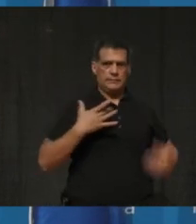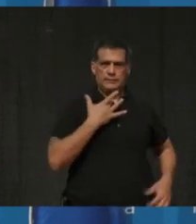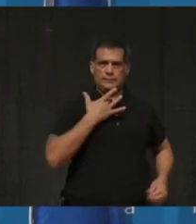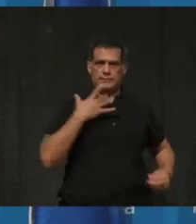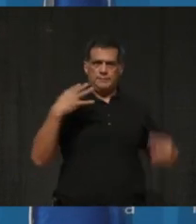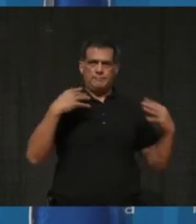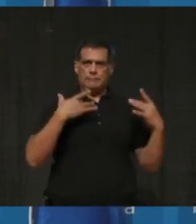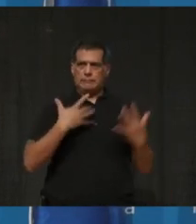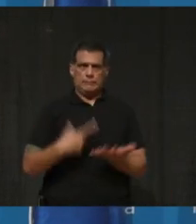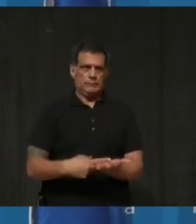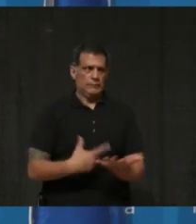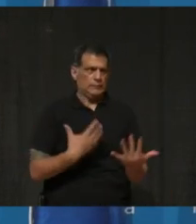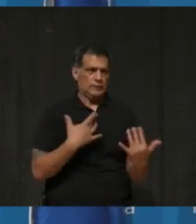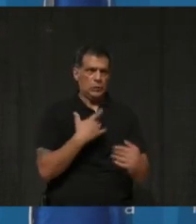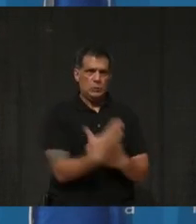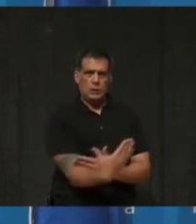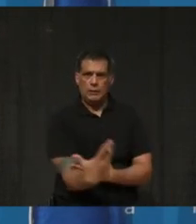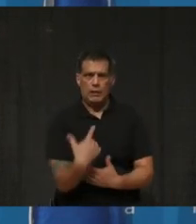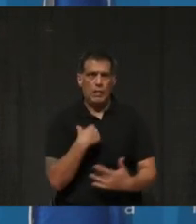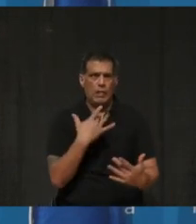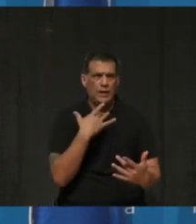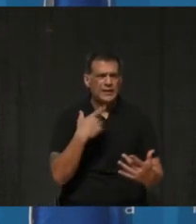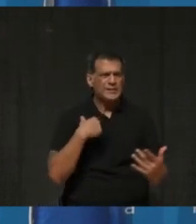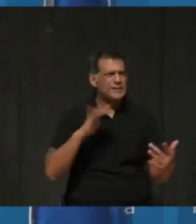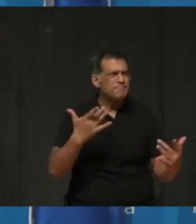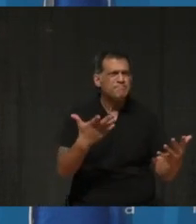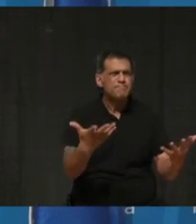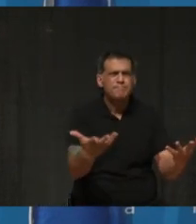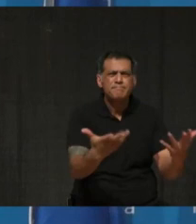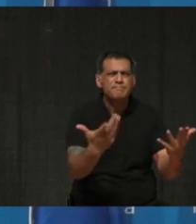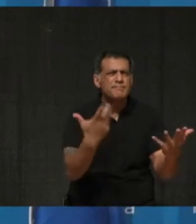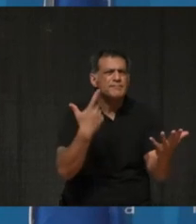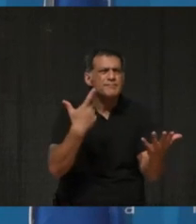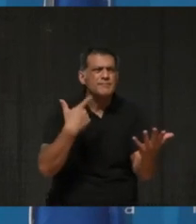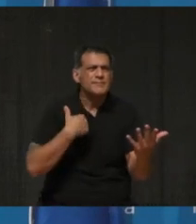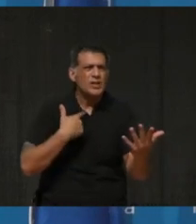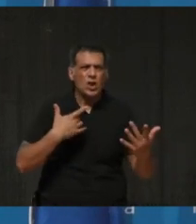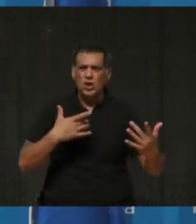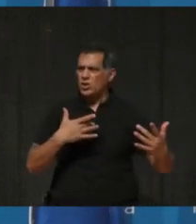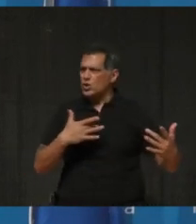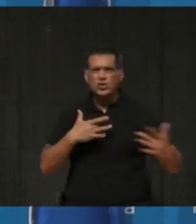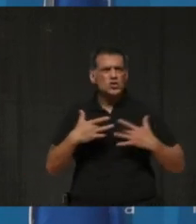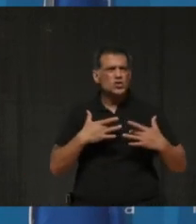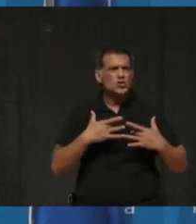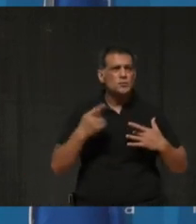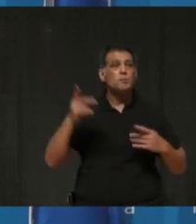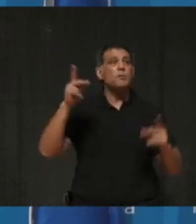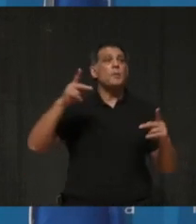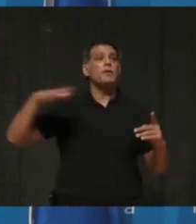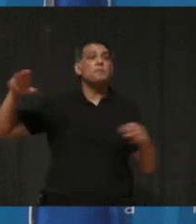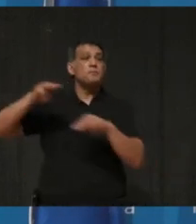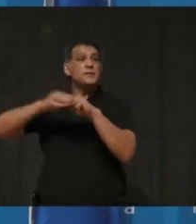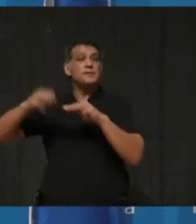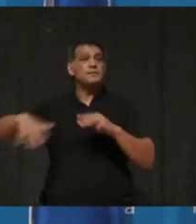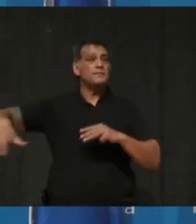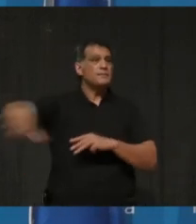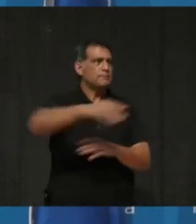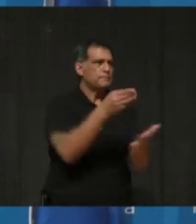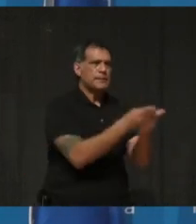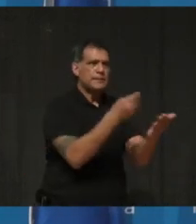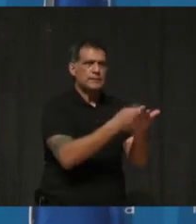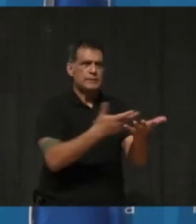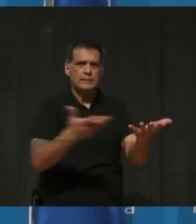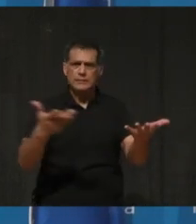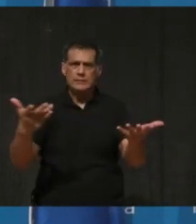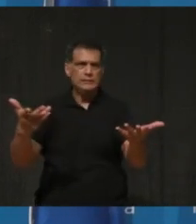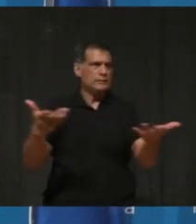council table this morning that did just sound out of touch with the concerns of residents on a daily basis in Mississauga. Yeah, I will agree with you.